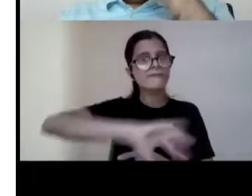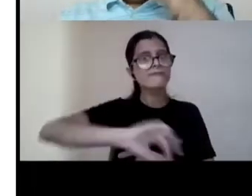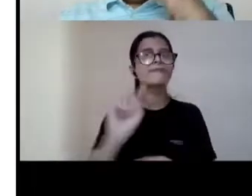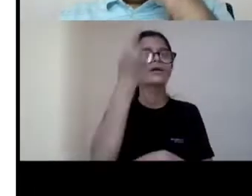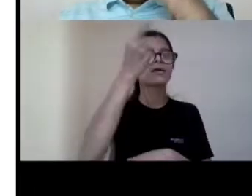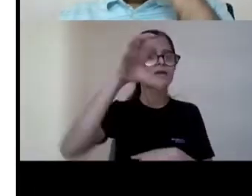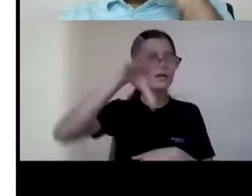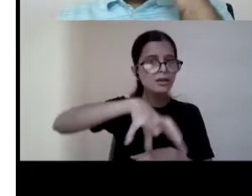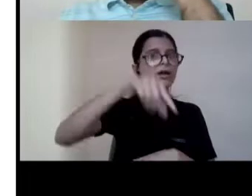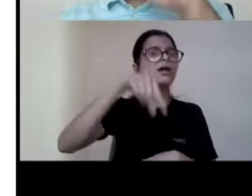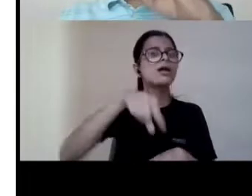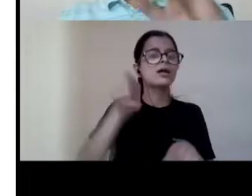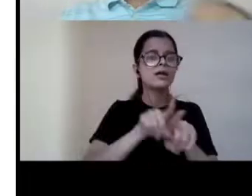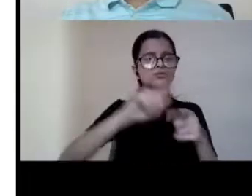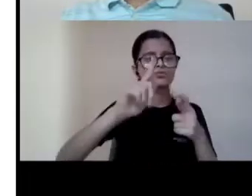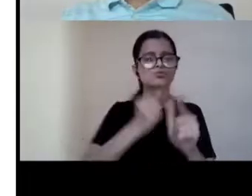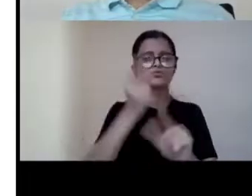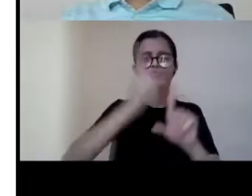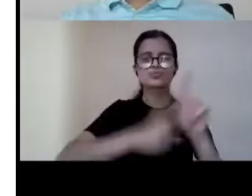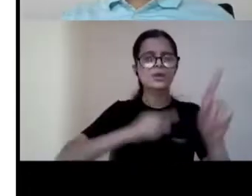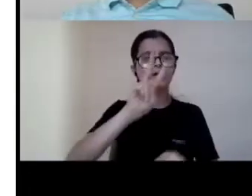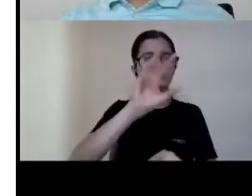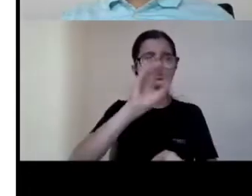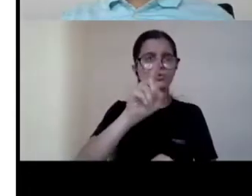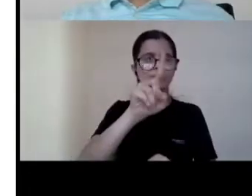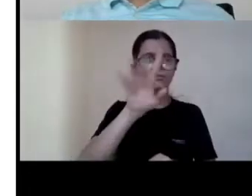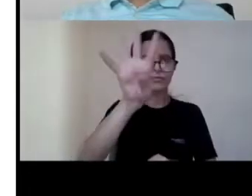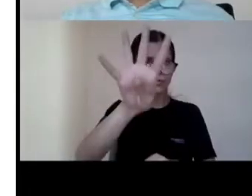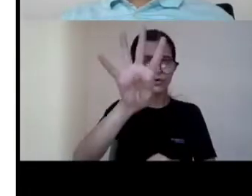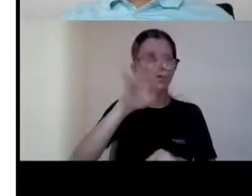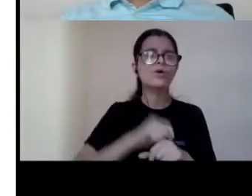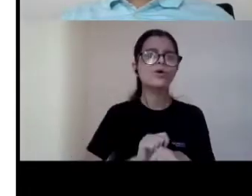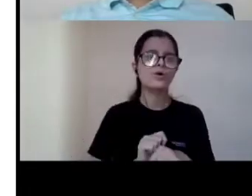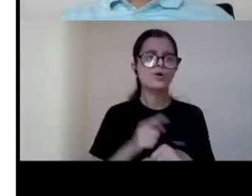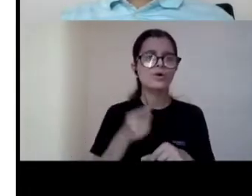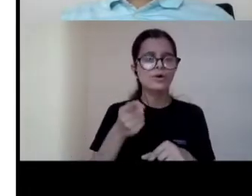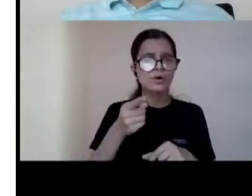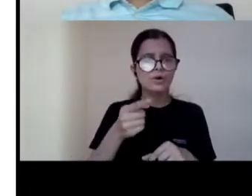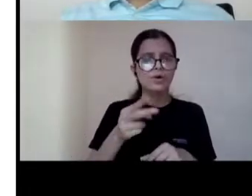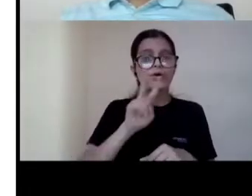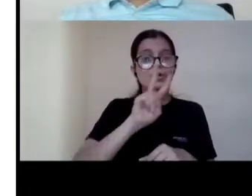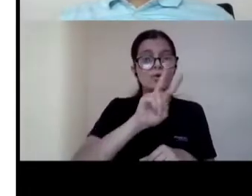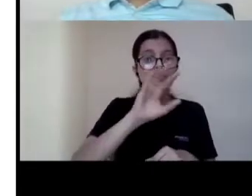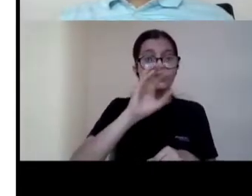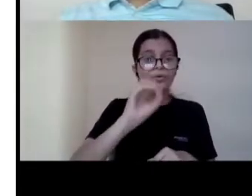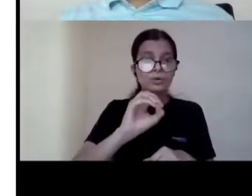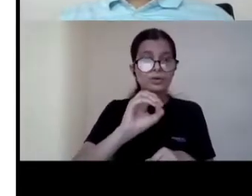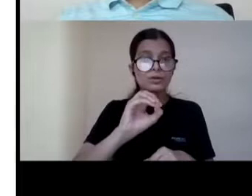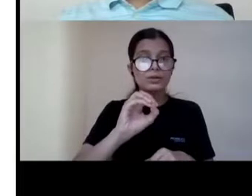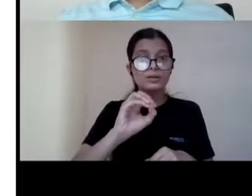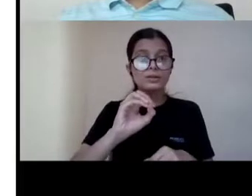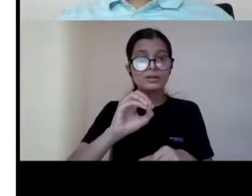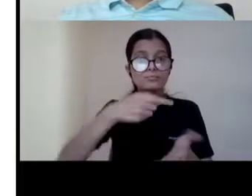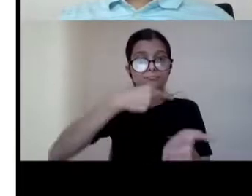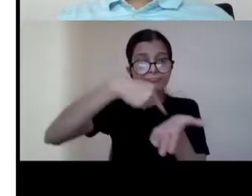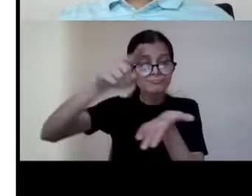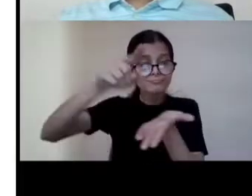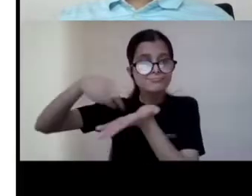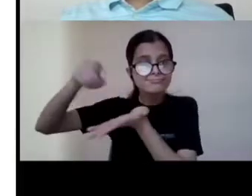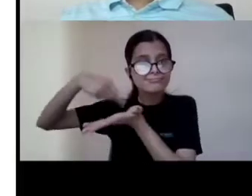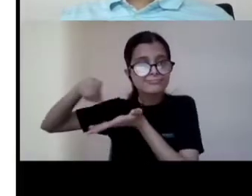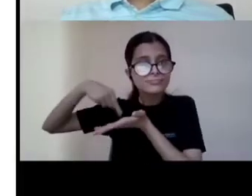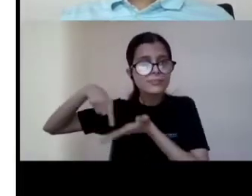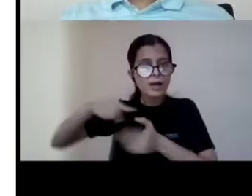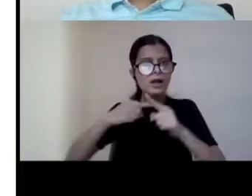which happened in july 2014 and the 20th country uh ratified this treaty